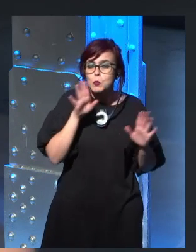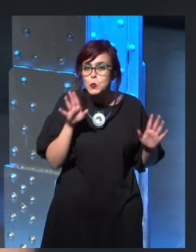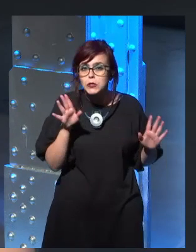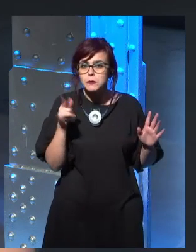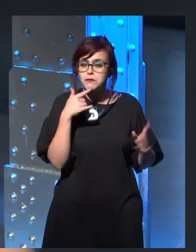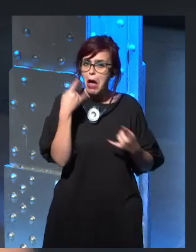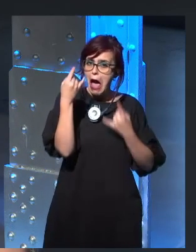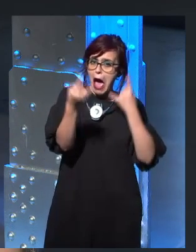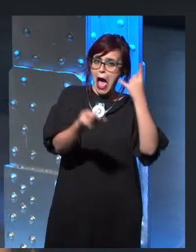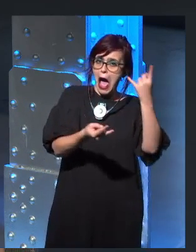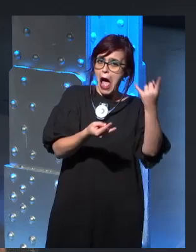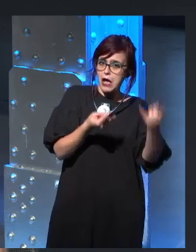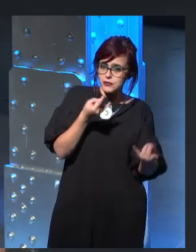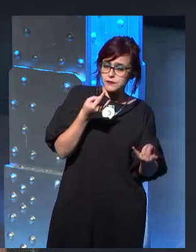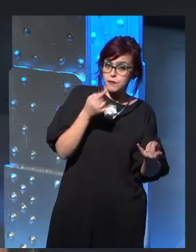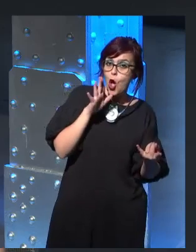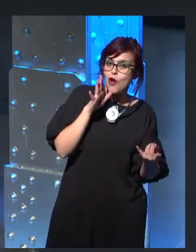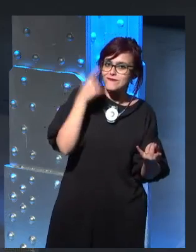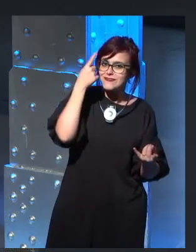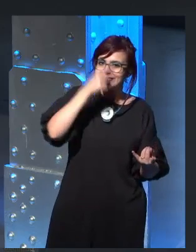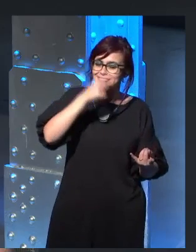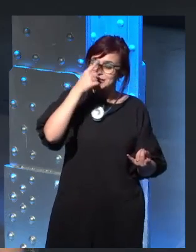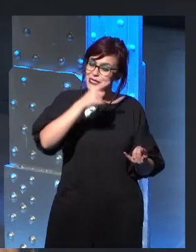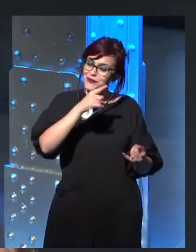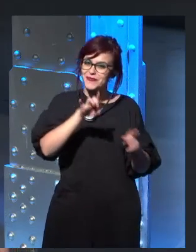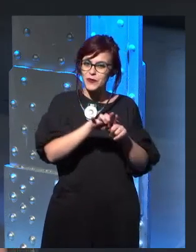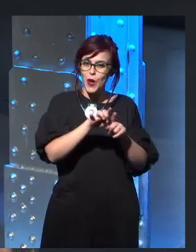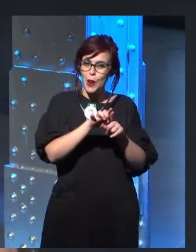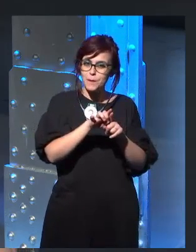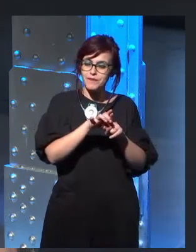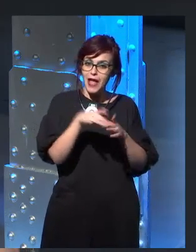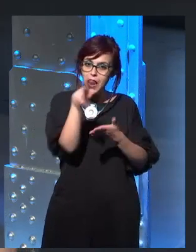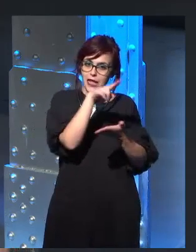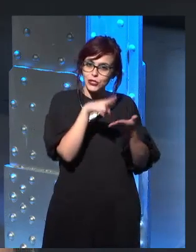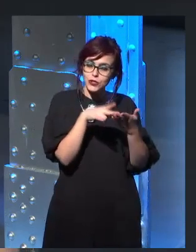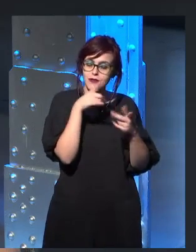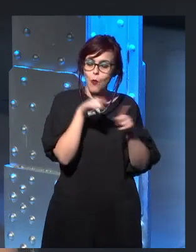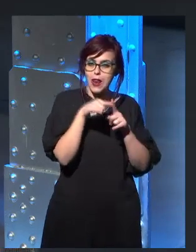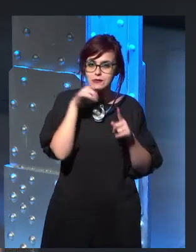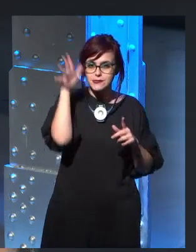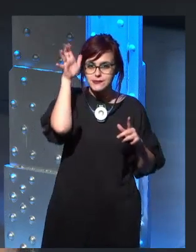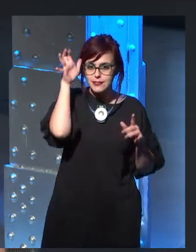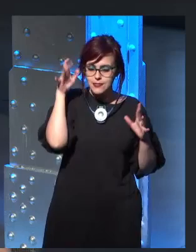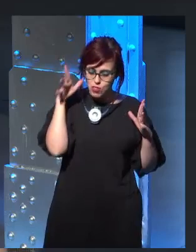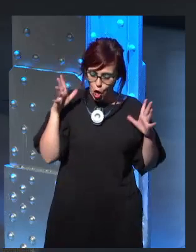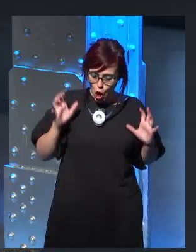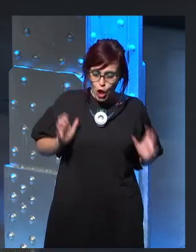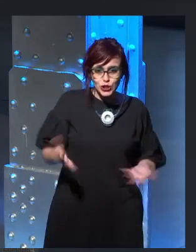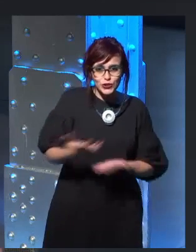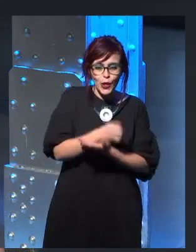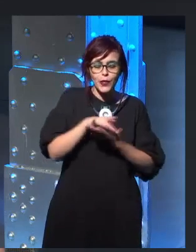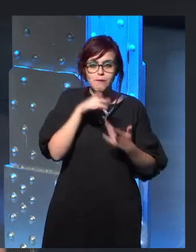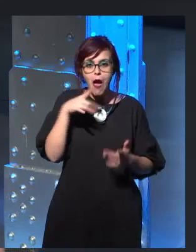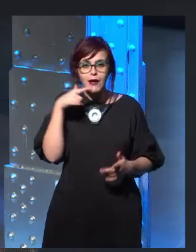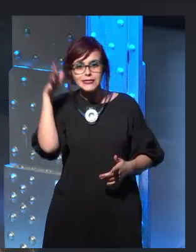knows how to get you there with all the senses. There's the smells, the sounds, all of it is engaged and you